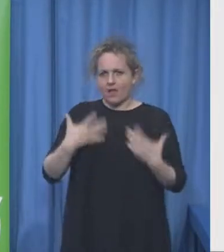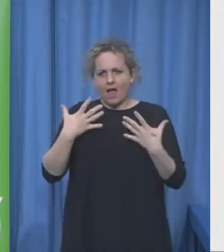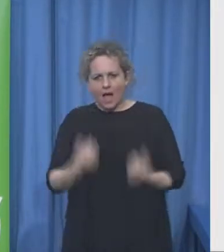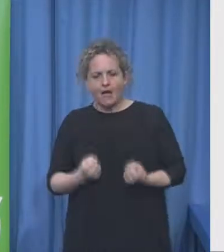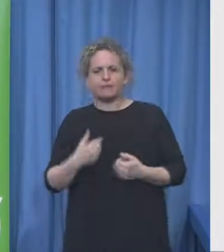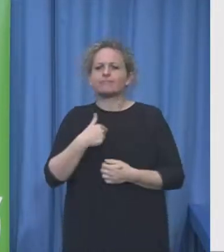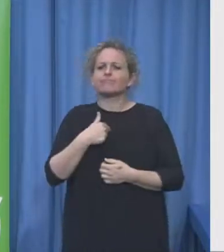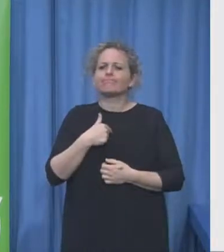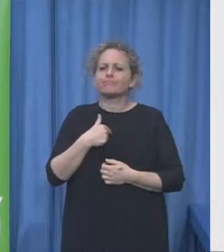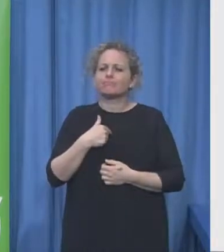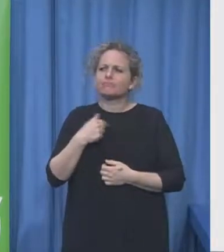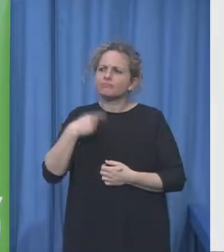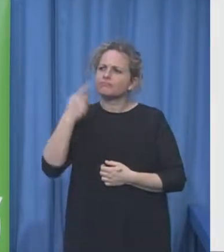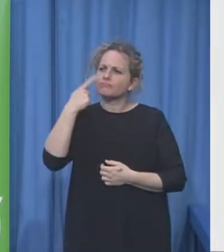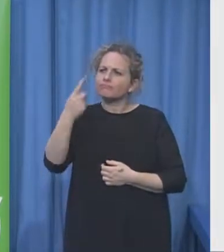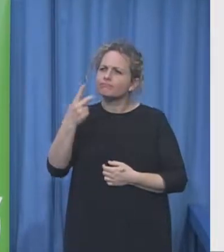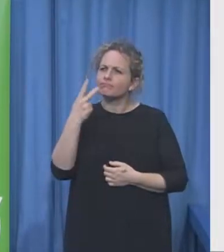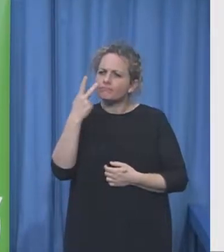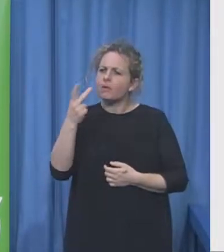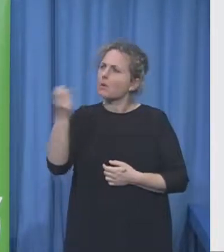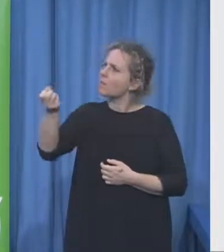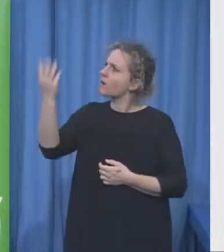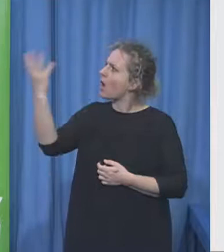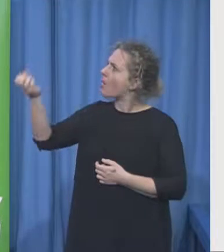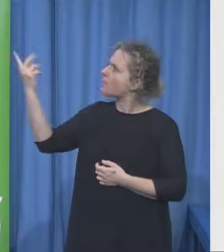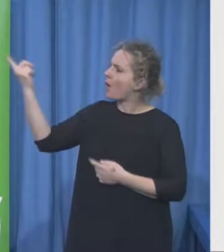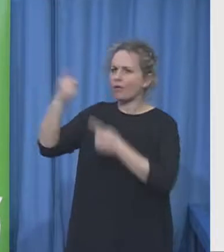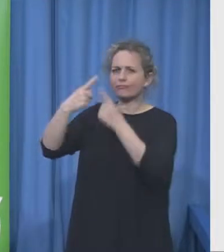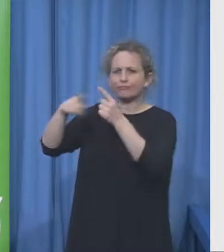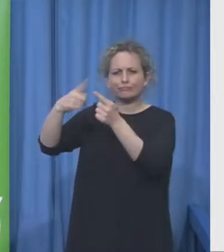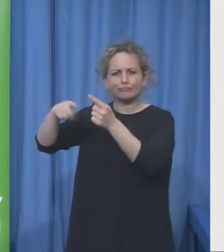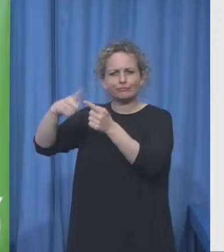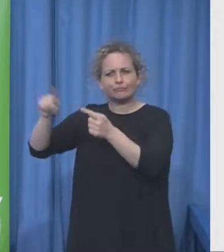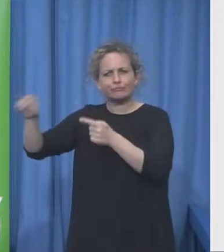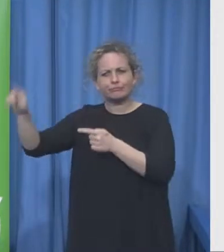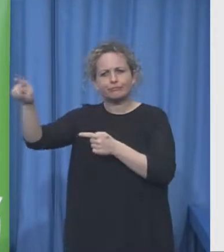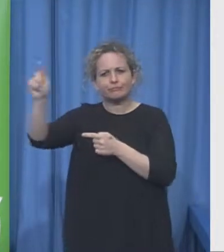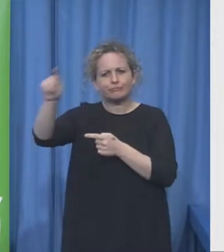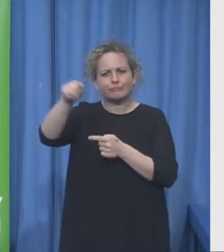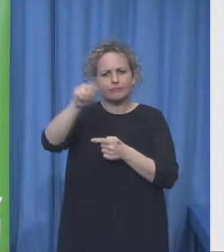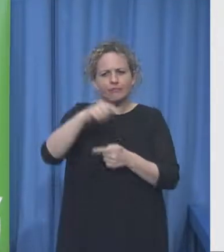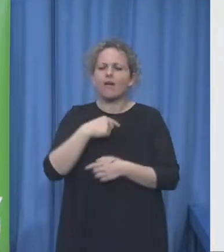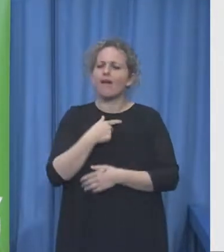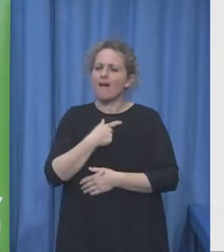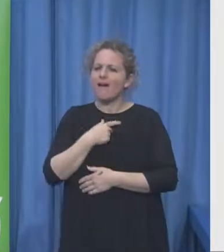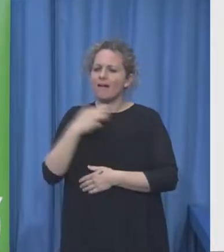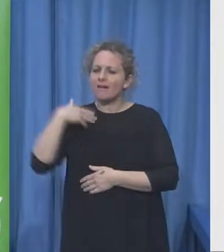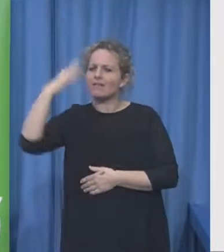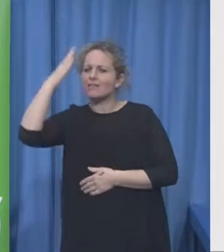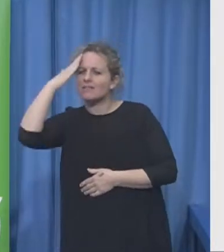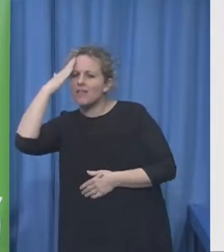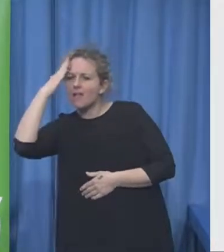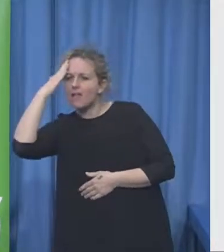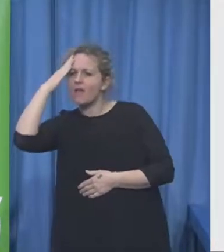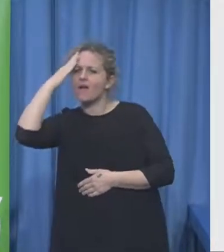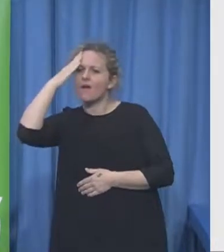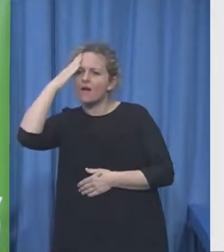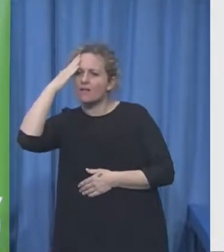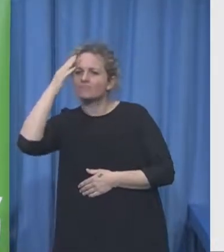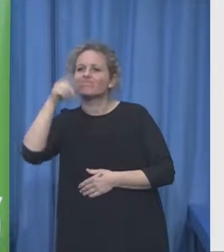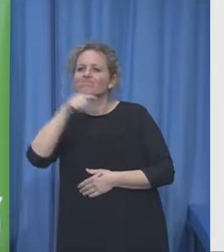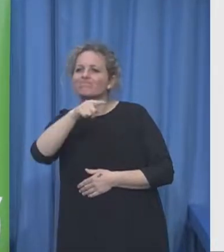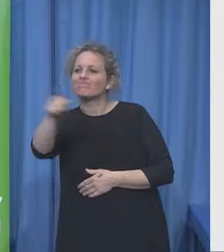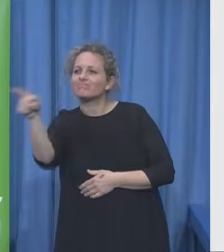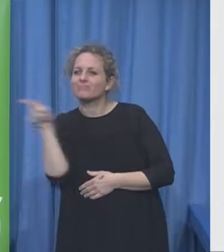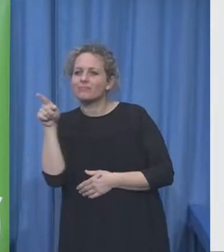and so I'm going to ask Israel if you would produce this in a format which people can then use and use it to get your own people